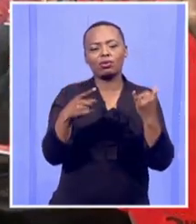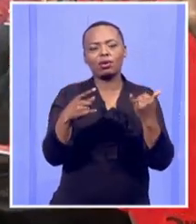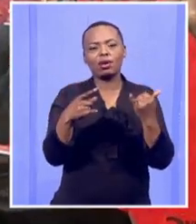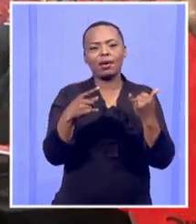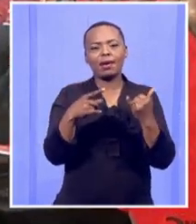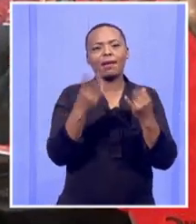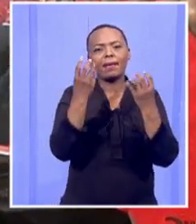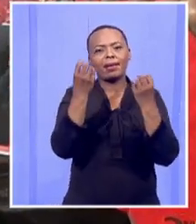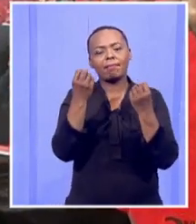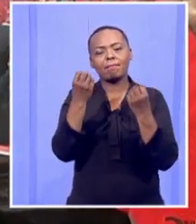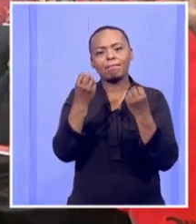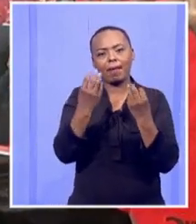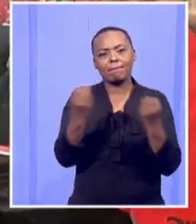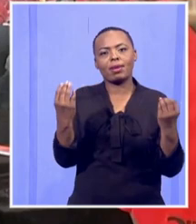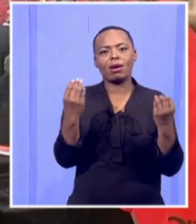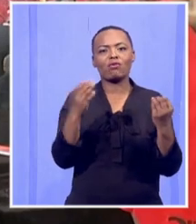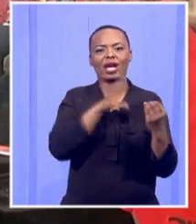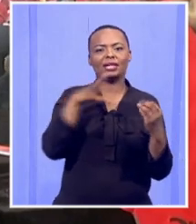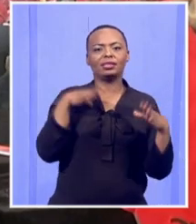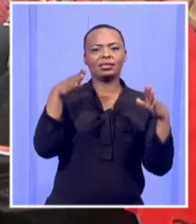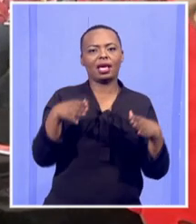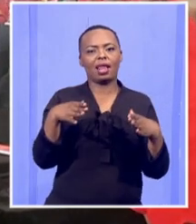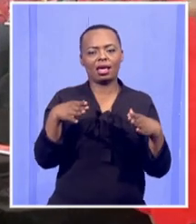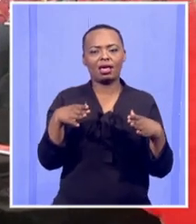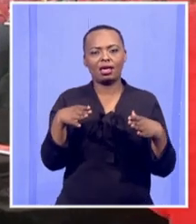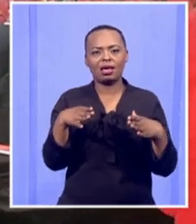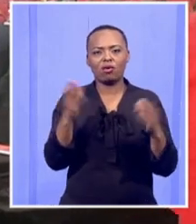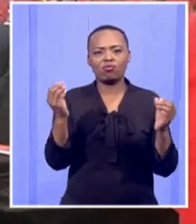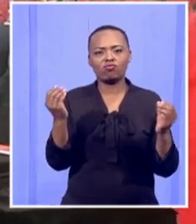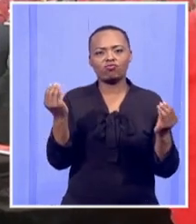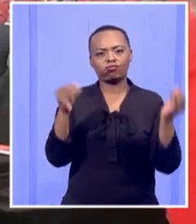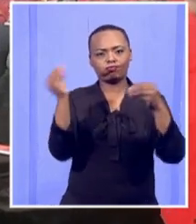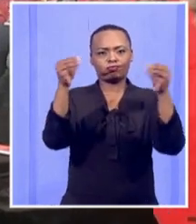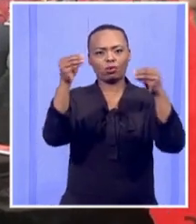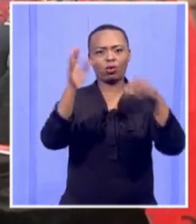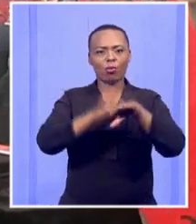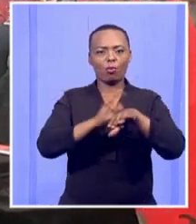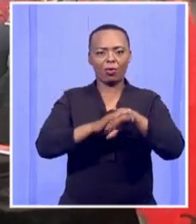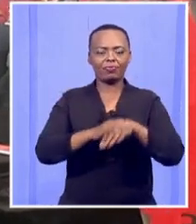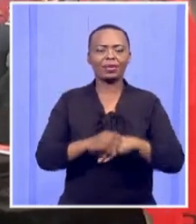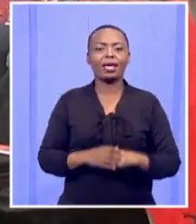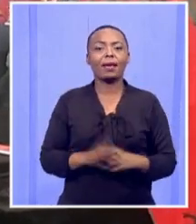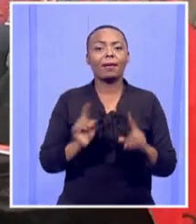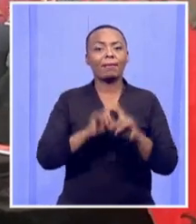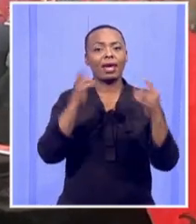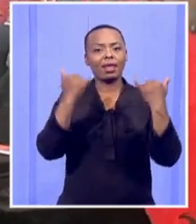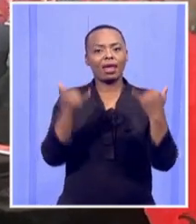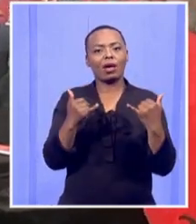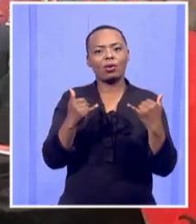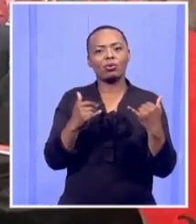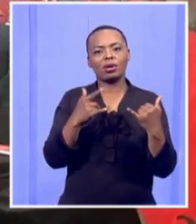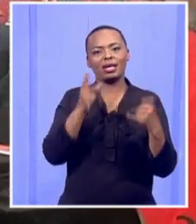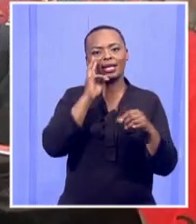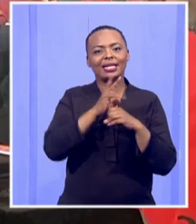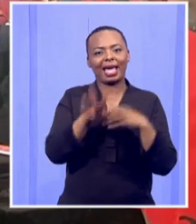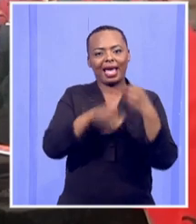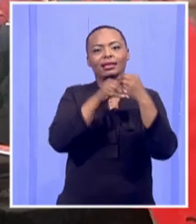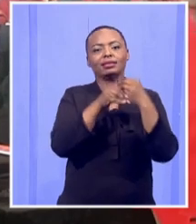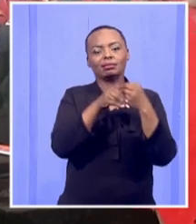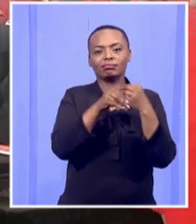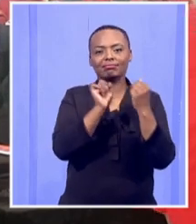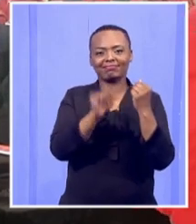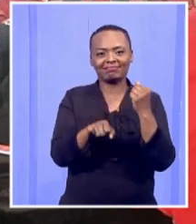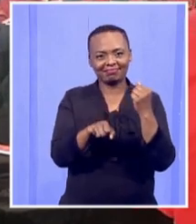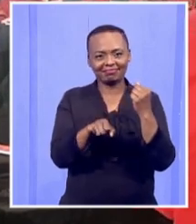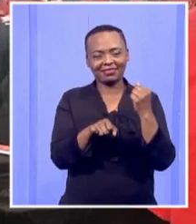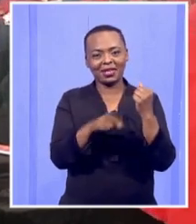number of their councillors after the last year's local elections, but also talking about their achievement in terms of what they've